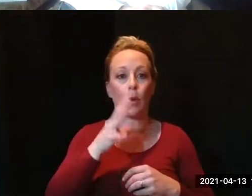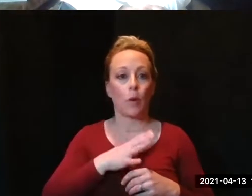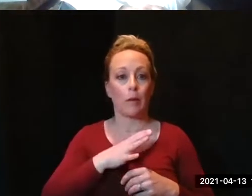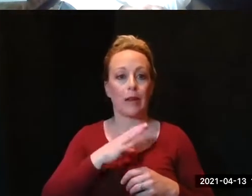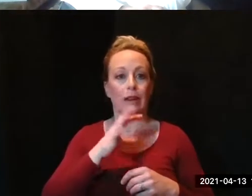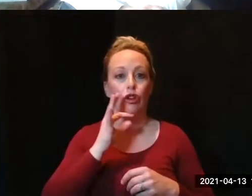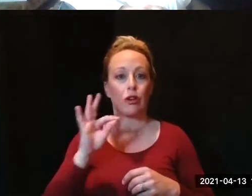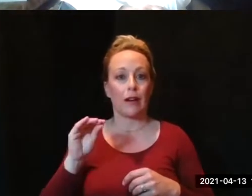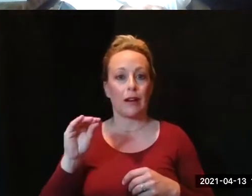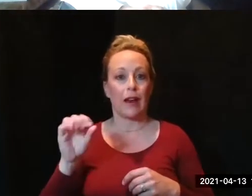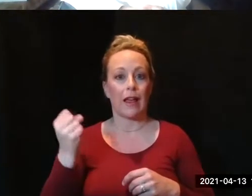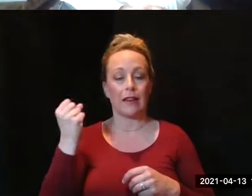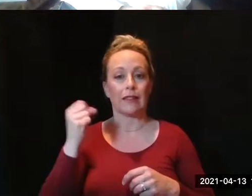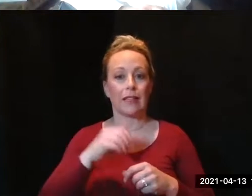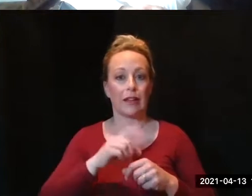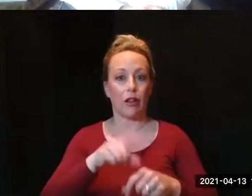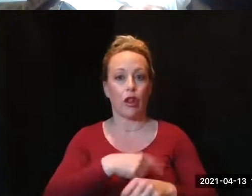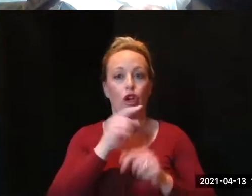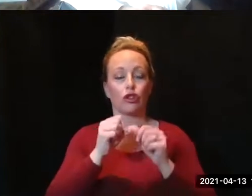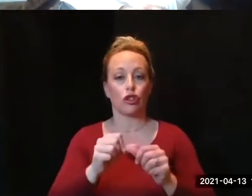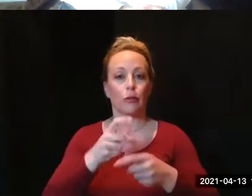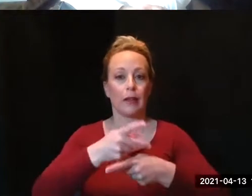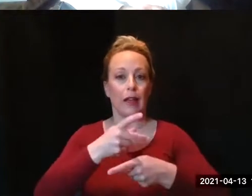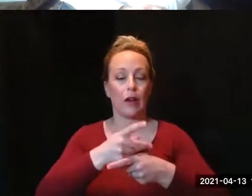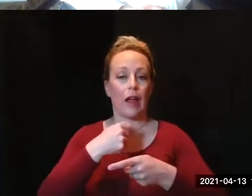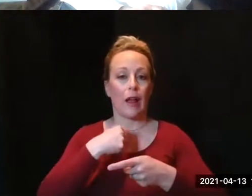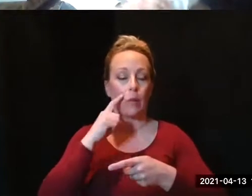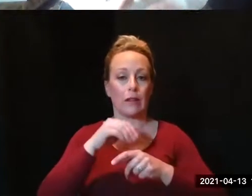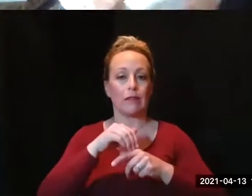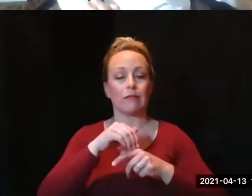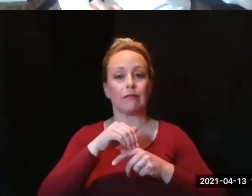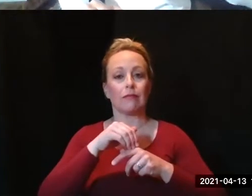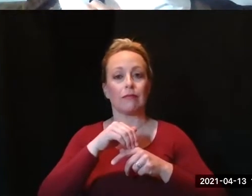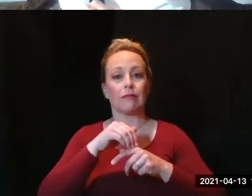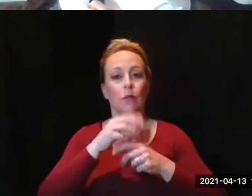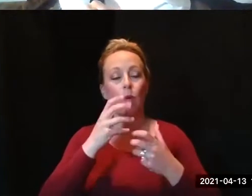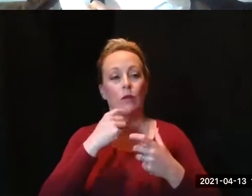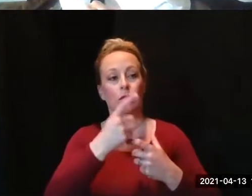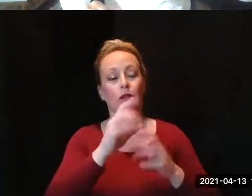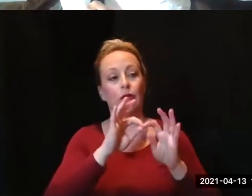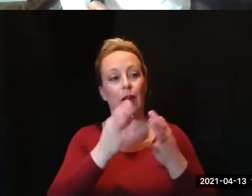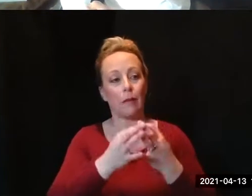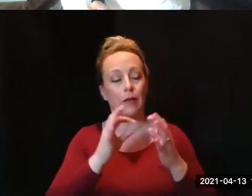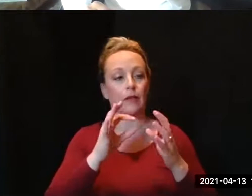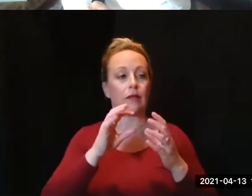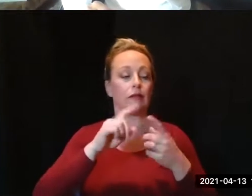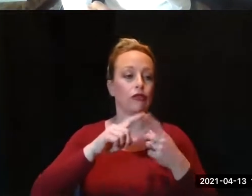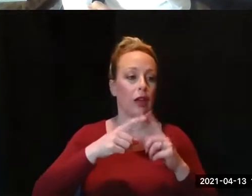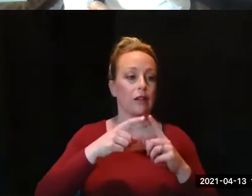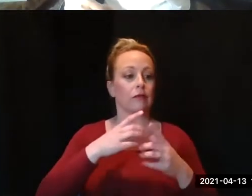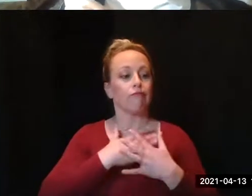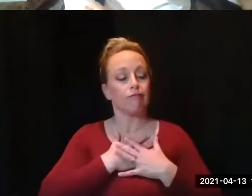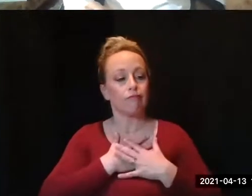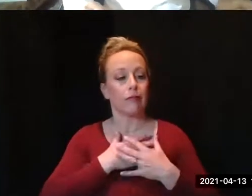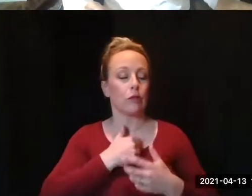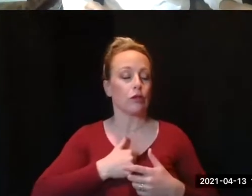290s who have been in long-term care, and we send our sympathies to her and her family members. Our total deaths